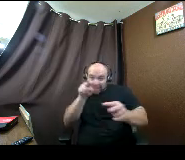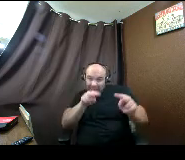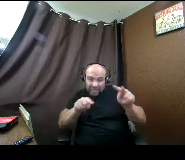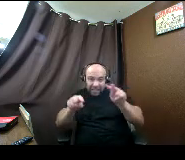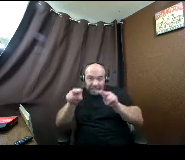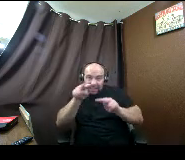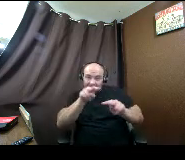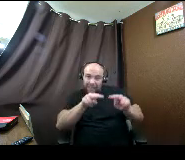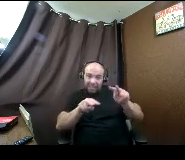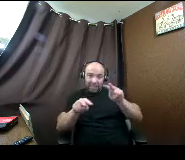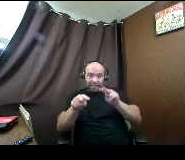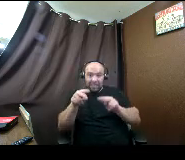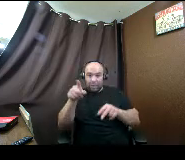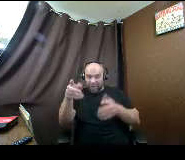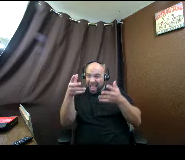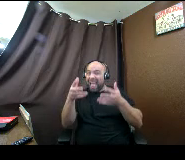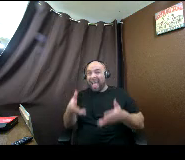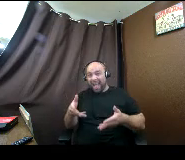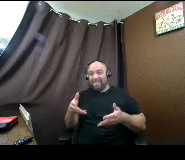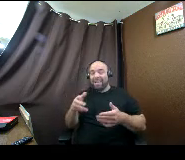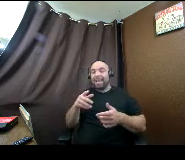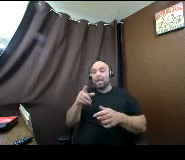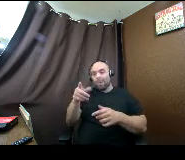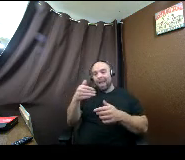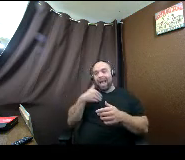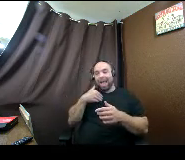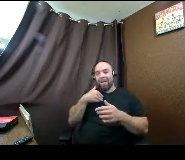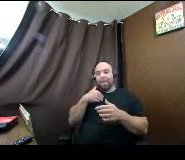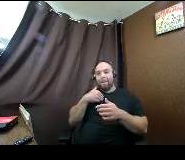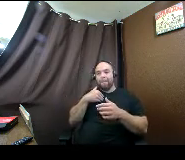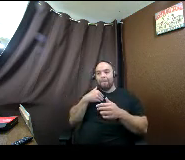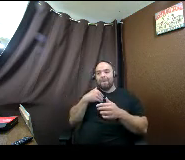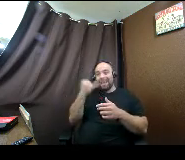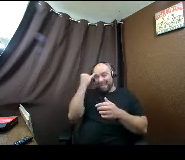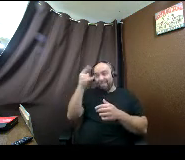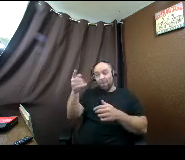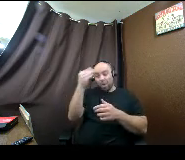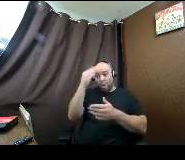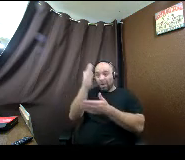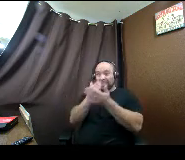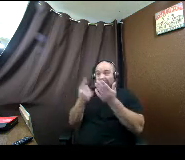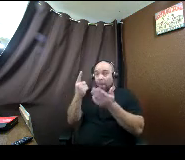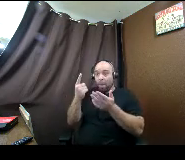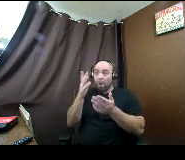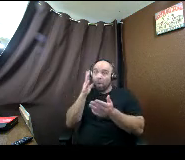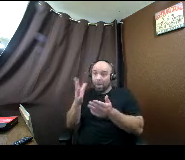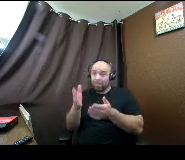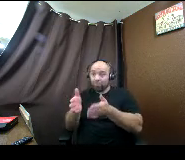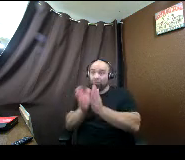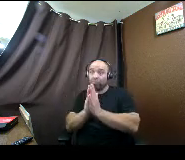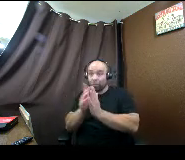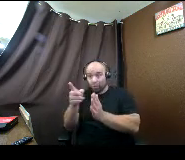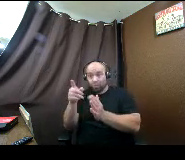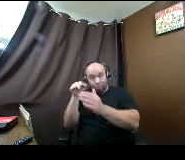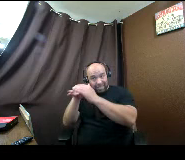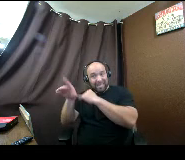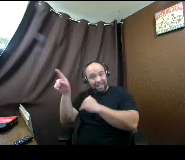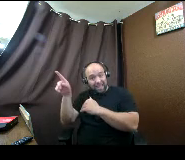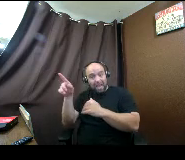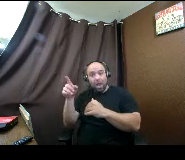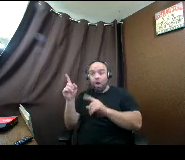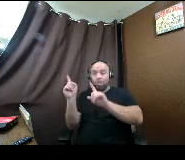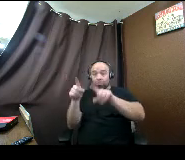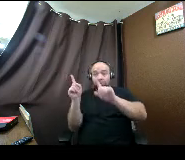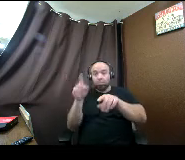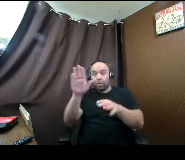You have 10 choices you can put on that. FASFA if you know that someone's watching. your film or coming to your games. or if you're not having